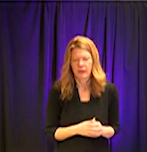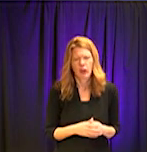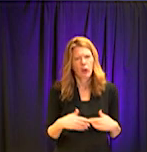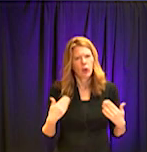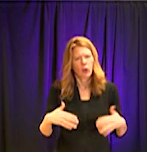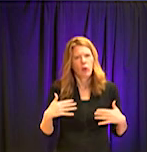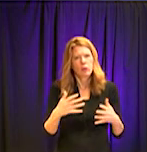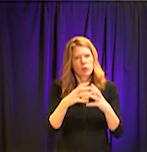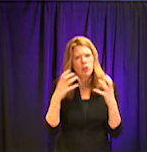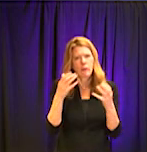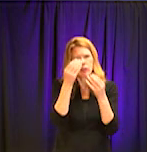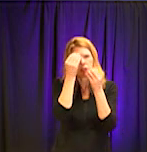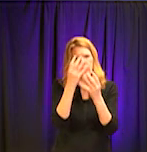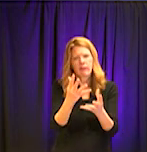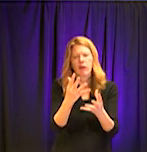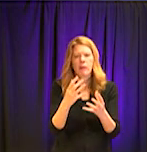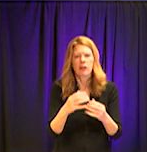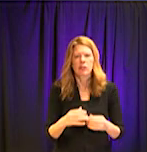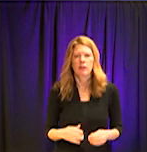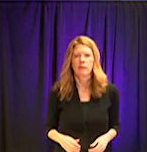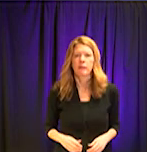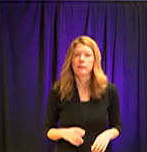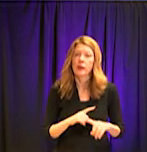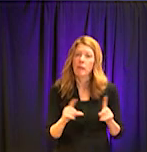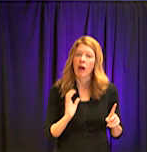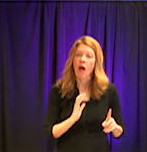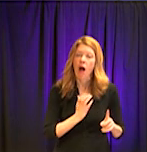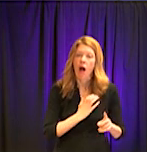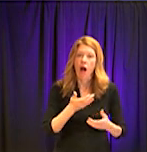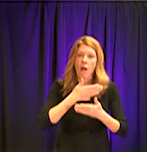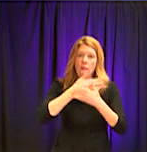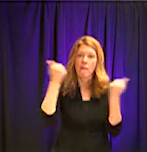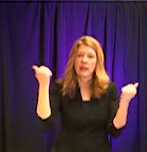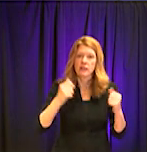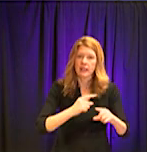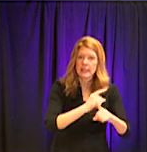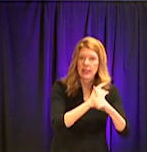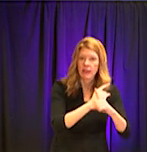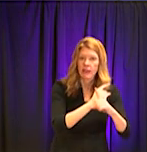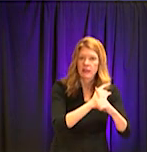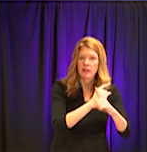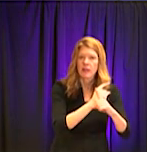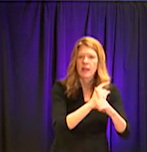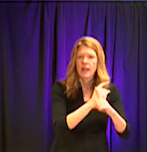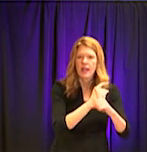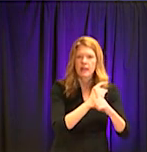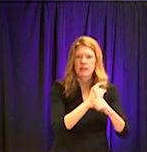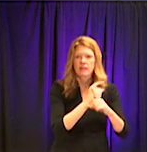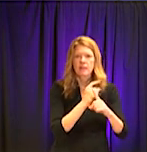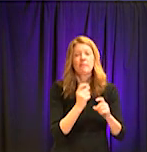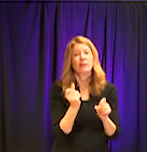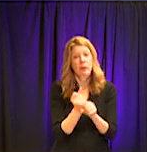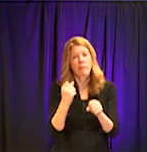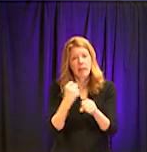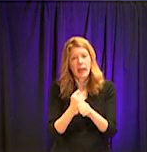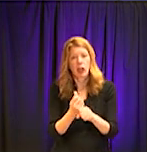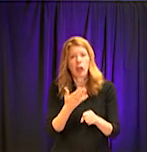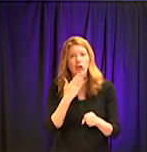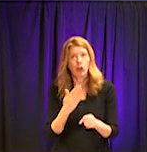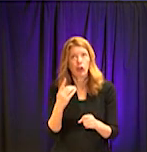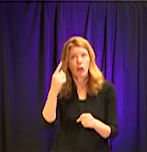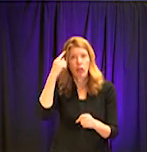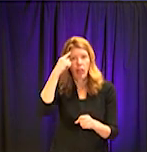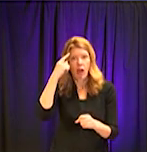you know that our best defense is, in fact, making good decisions. But you can't make good decisions without